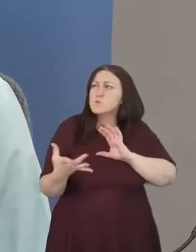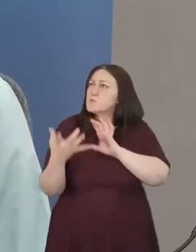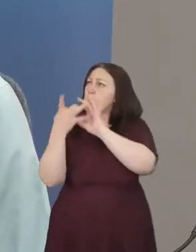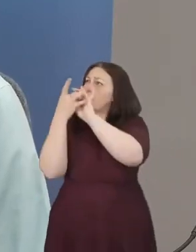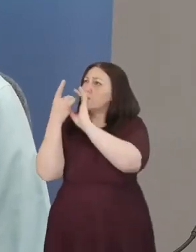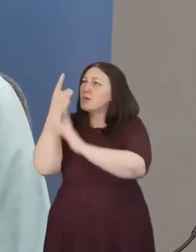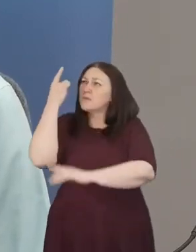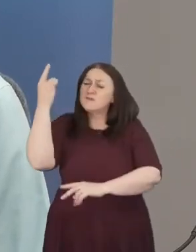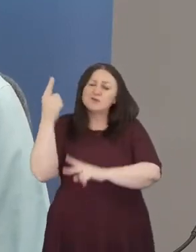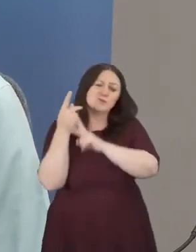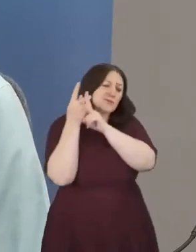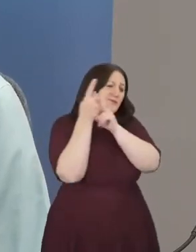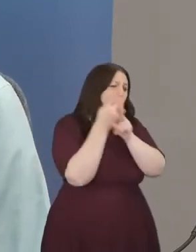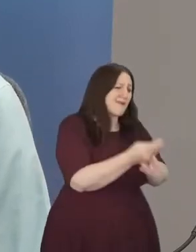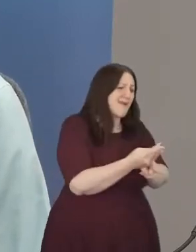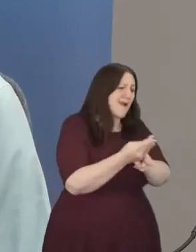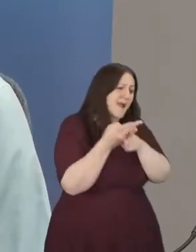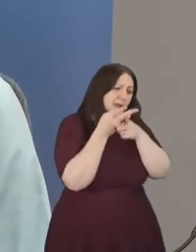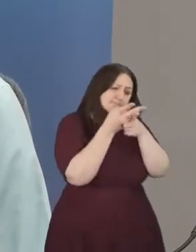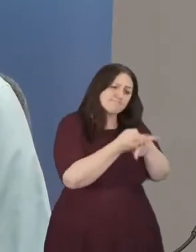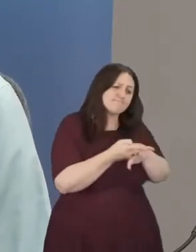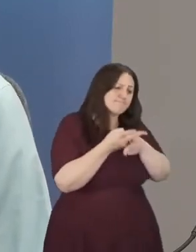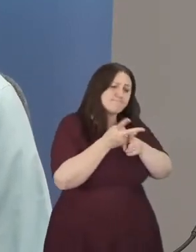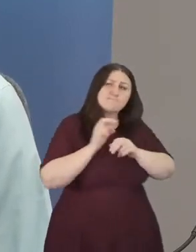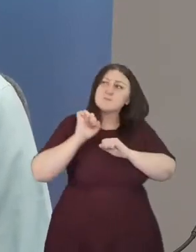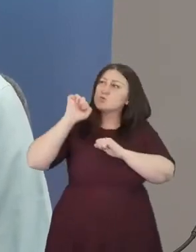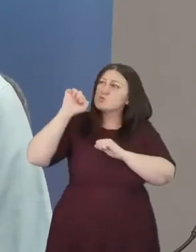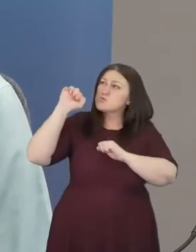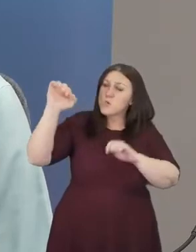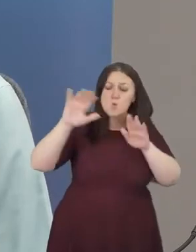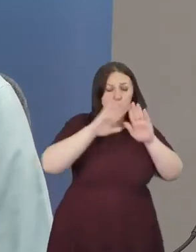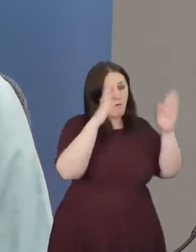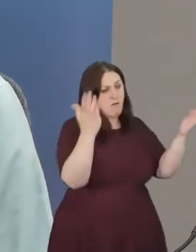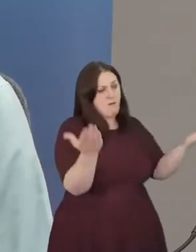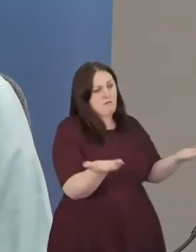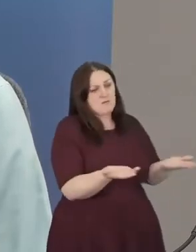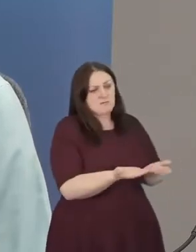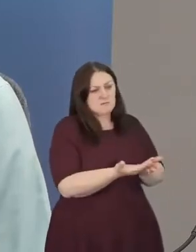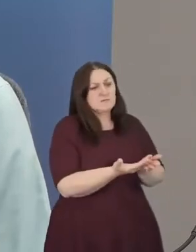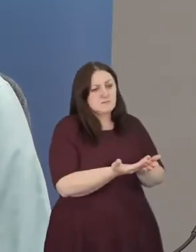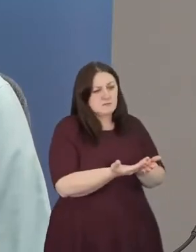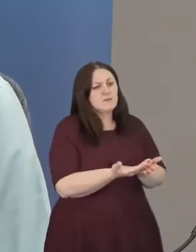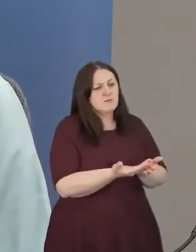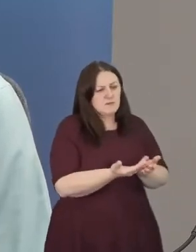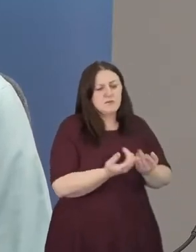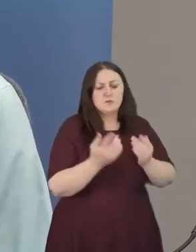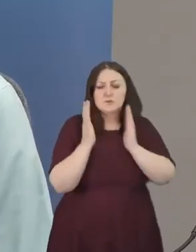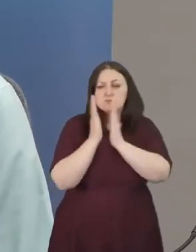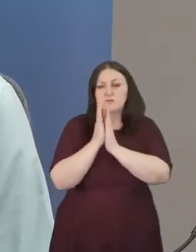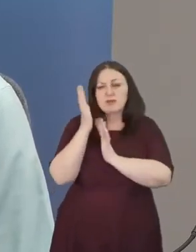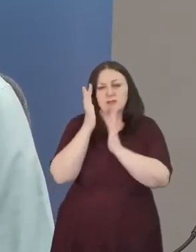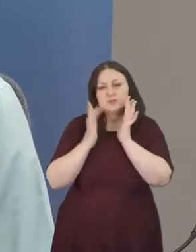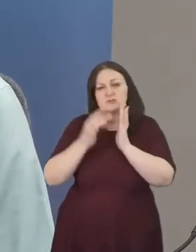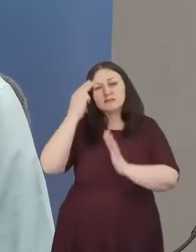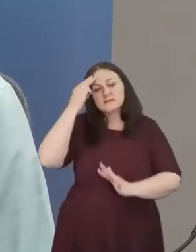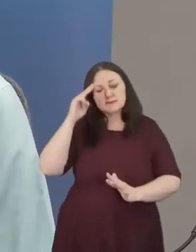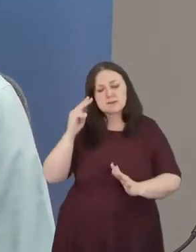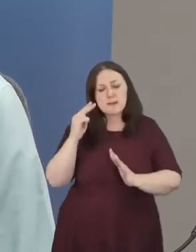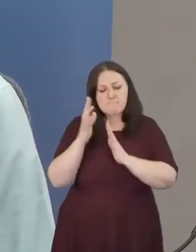for the care and the stewardship of your world. We pray in Jesus' name.